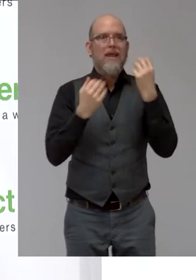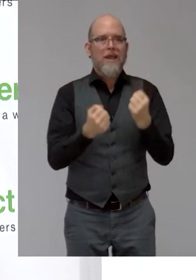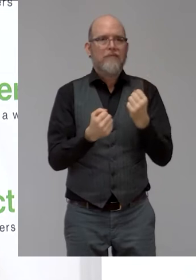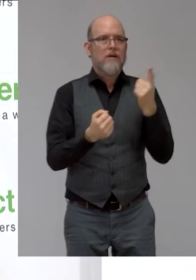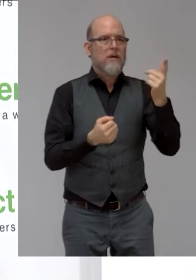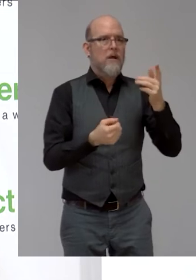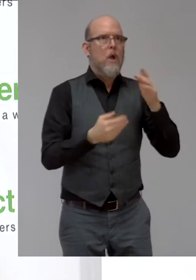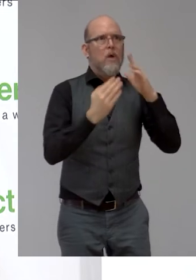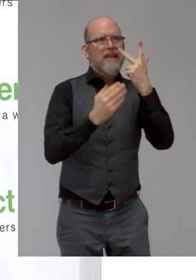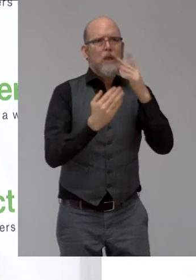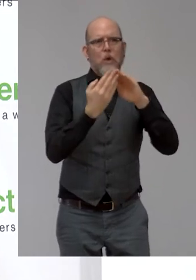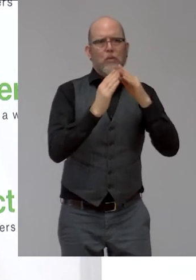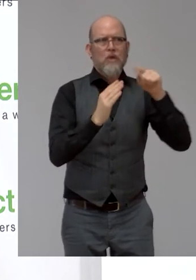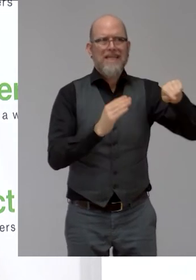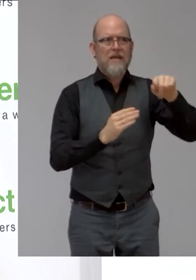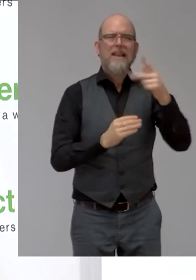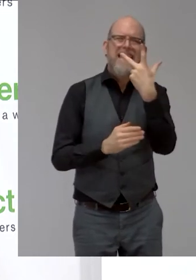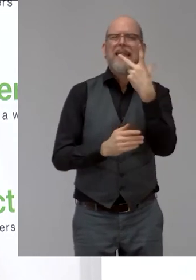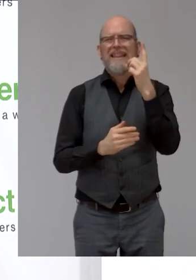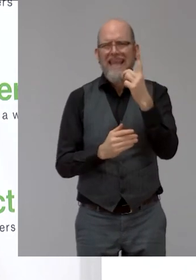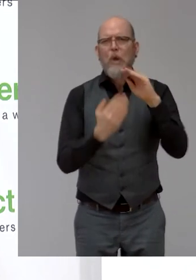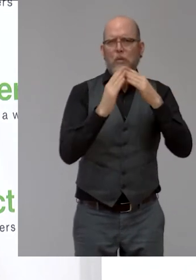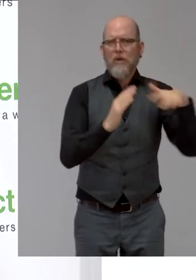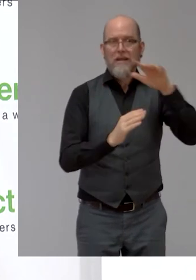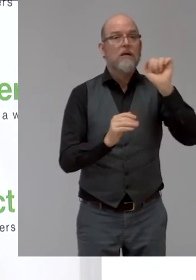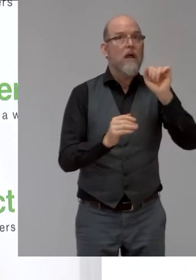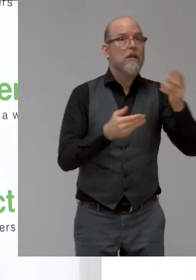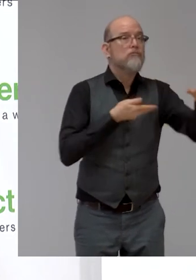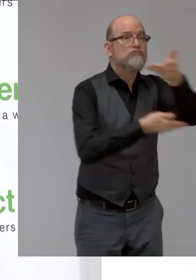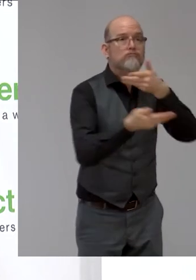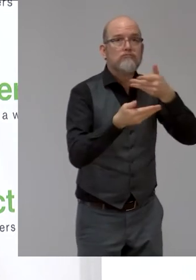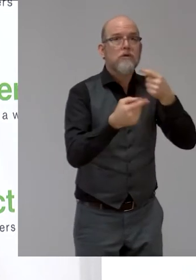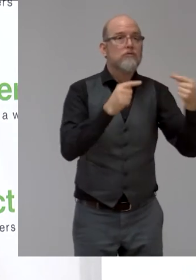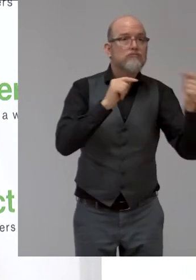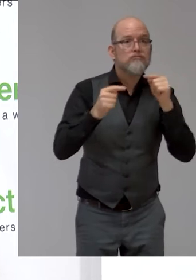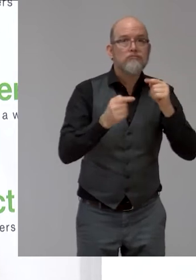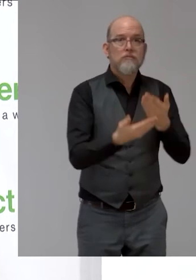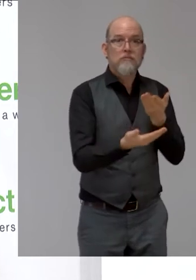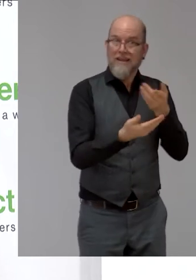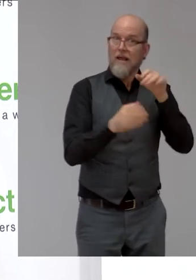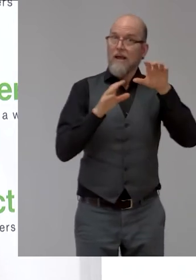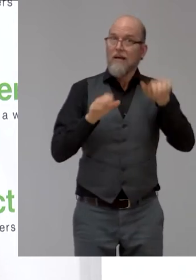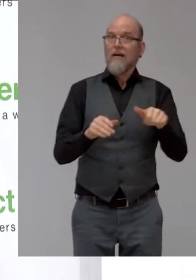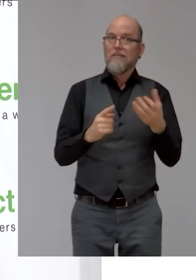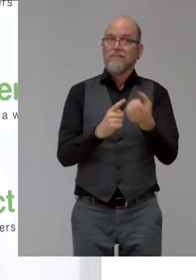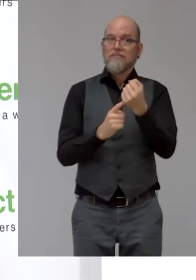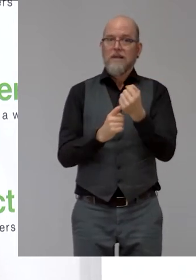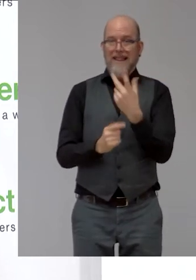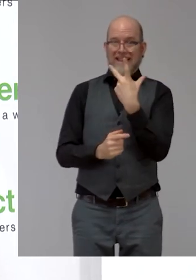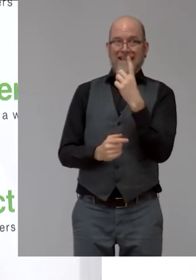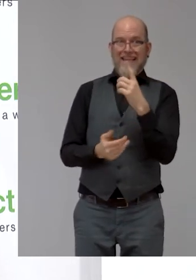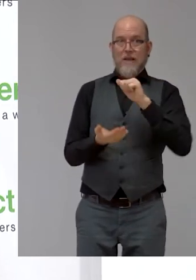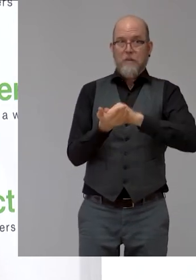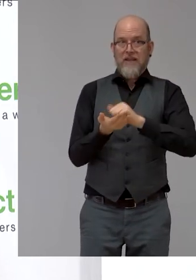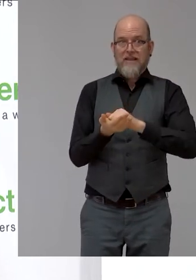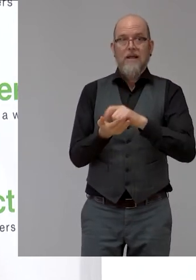support to each other. This also helps to expand the potential of 3D printing and brings this technology even